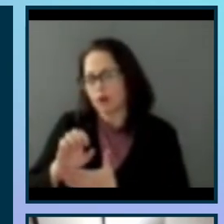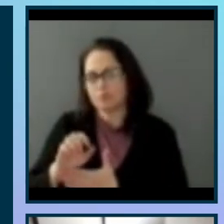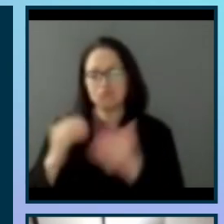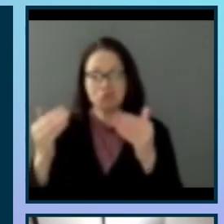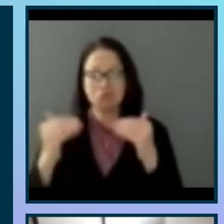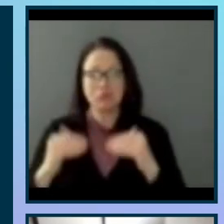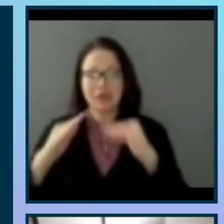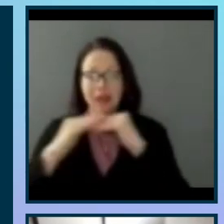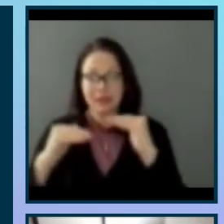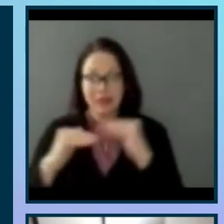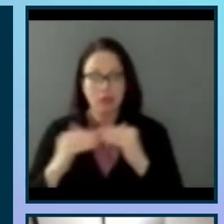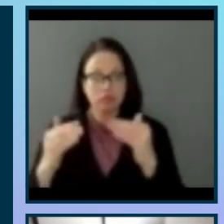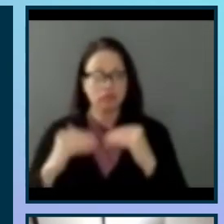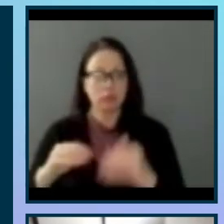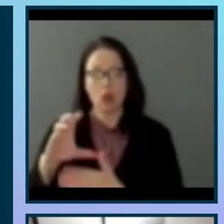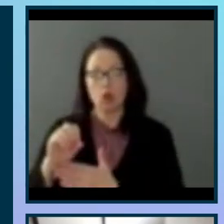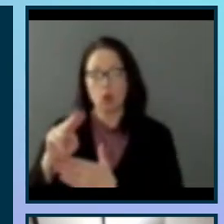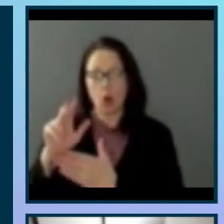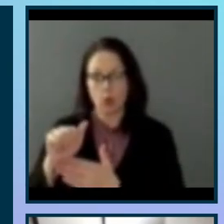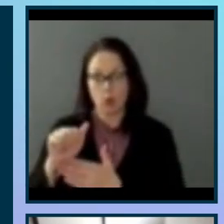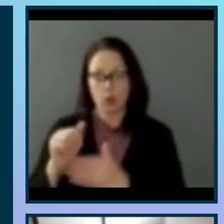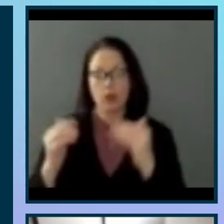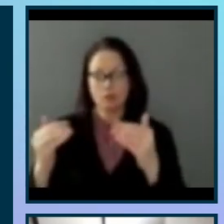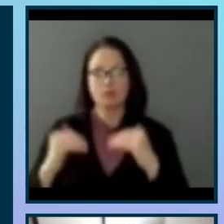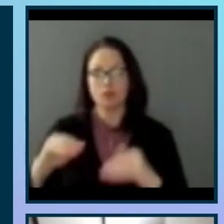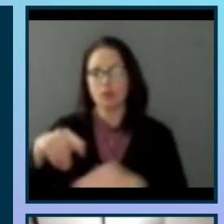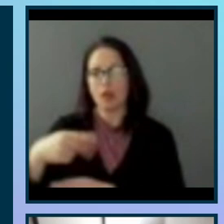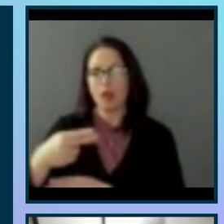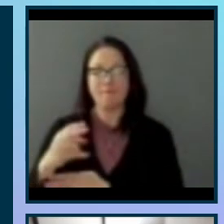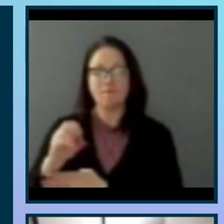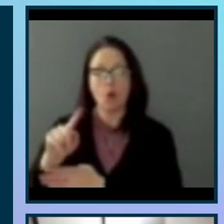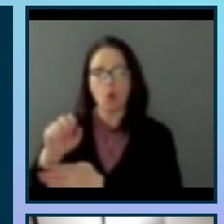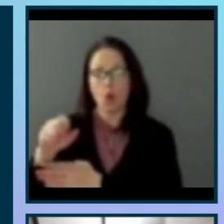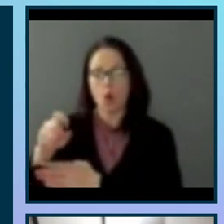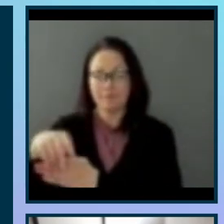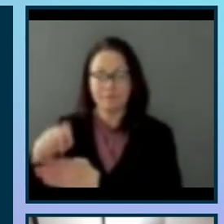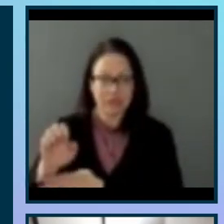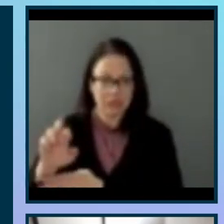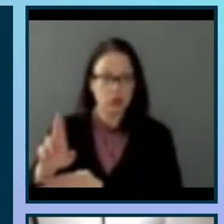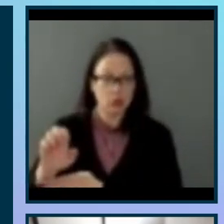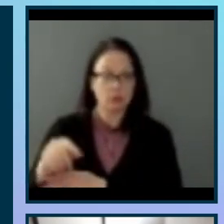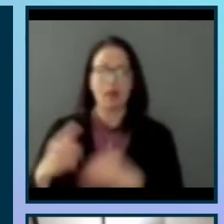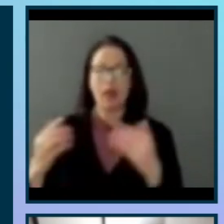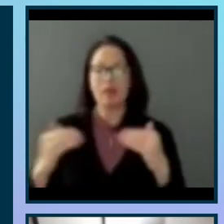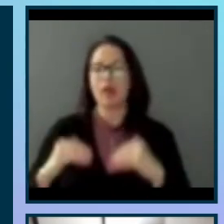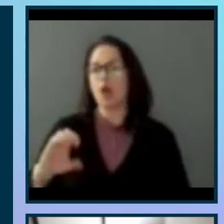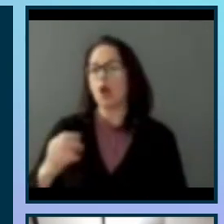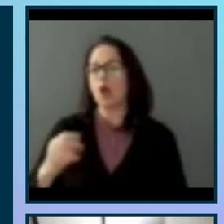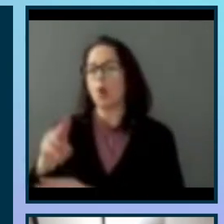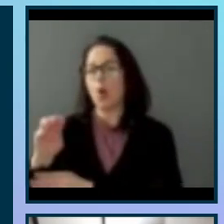is the corona. The next layer is the protosphere. And then there is the